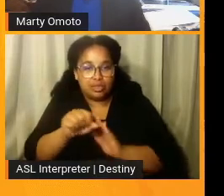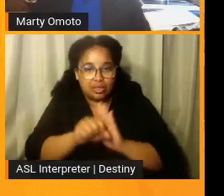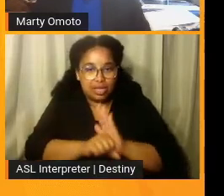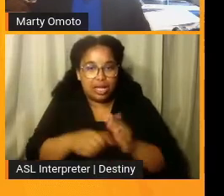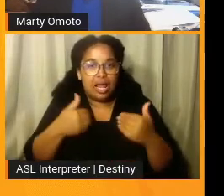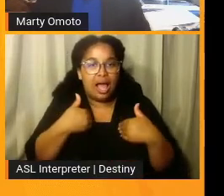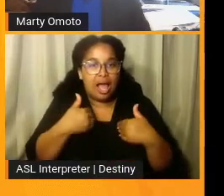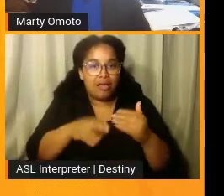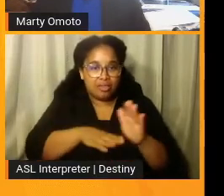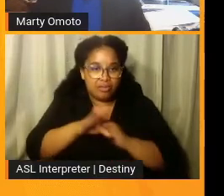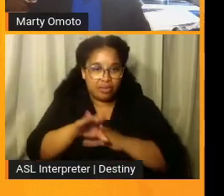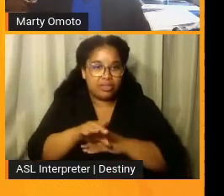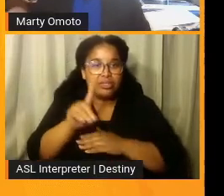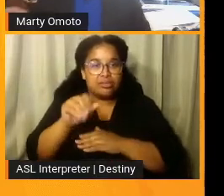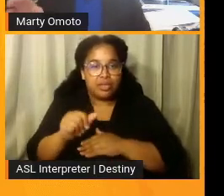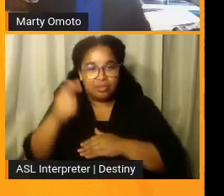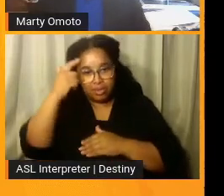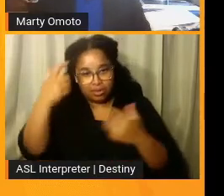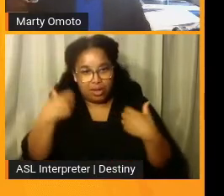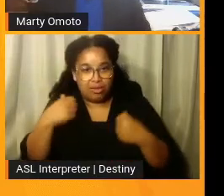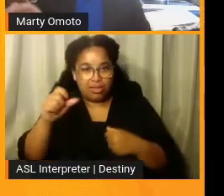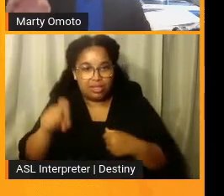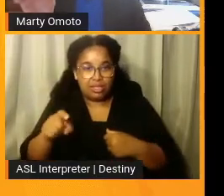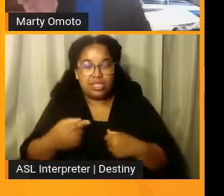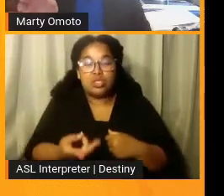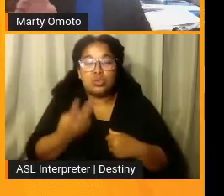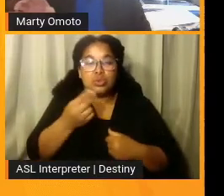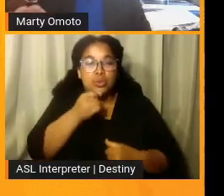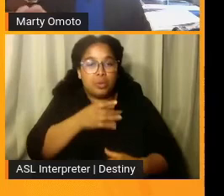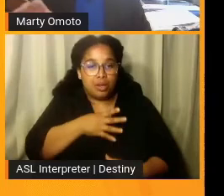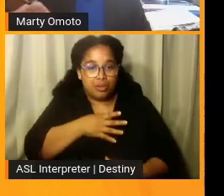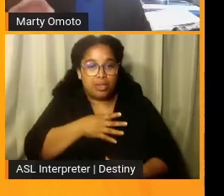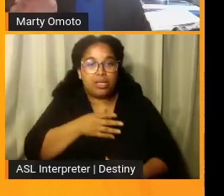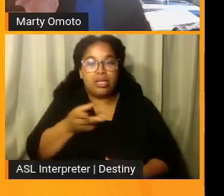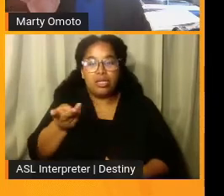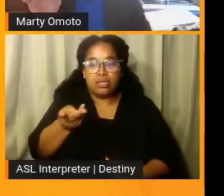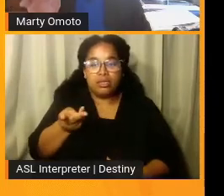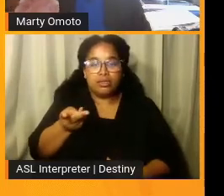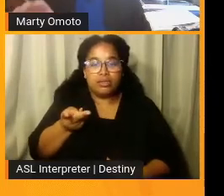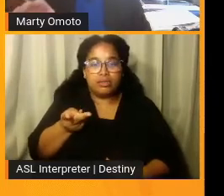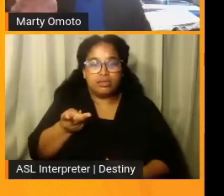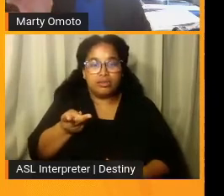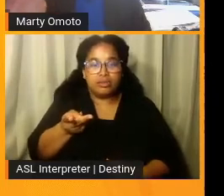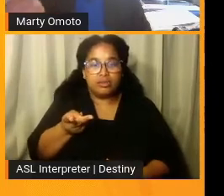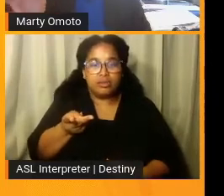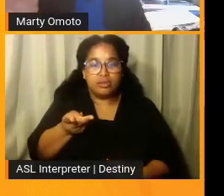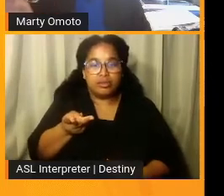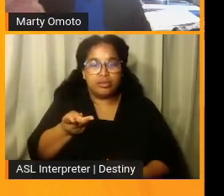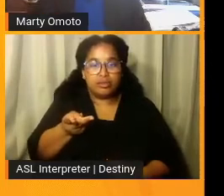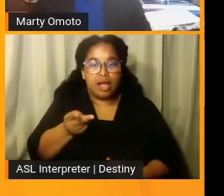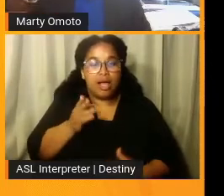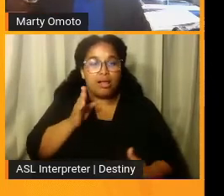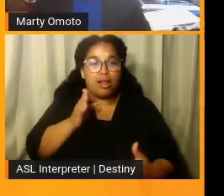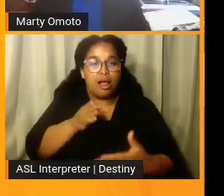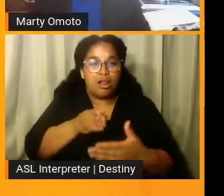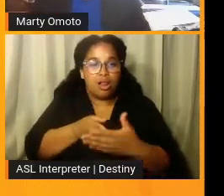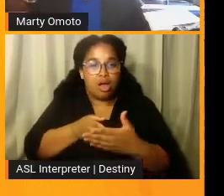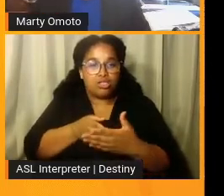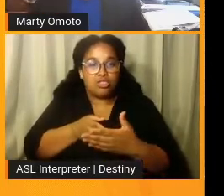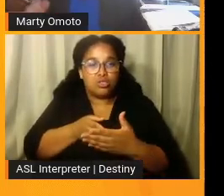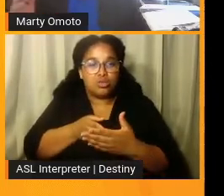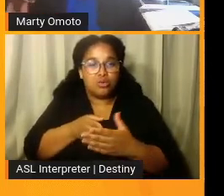disabilities and mental health needs. They are the two women who, who, uh, had a lawsuit filed on their behalf,